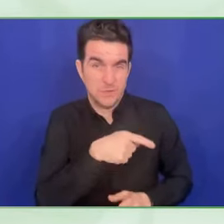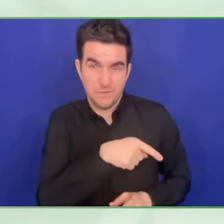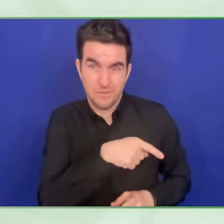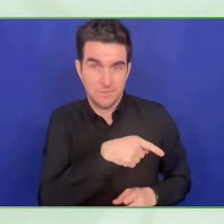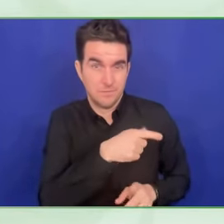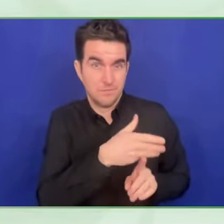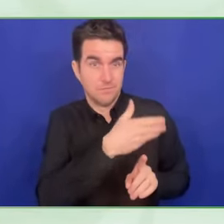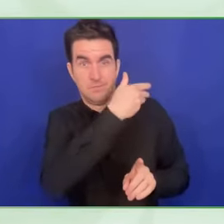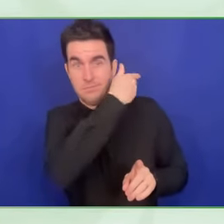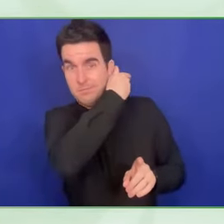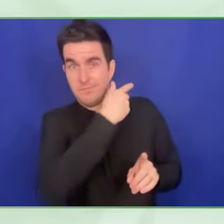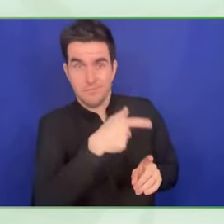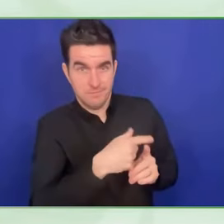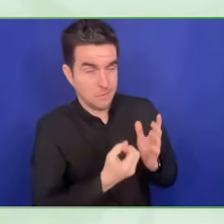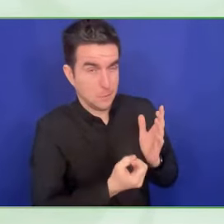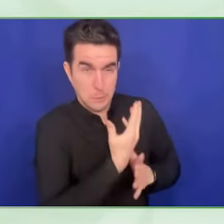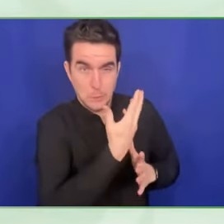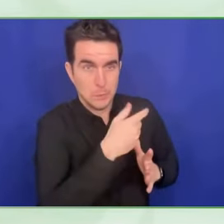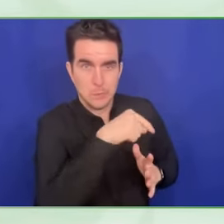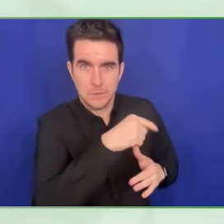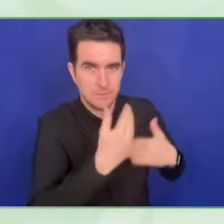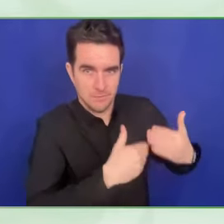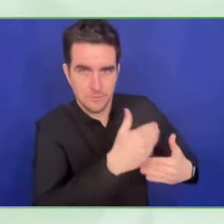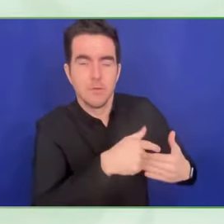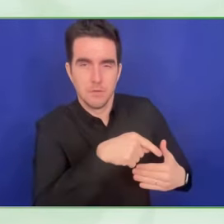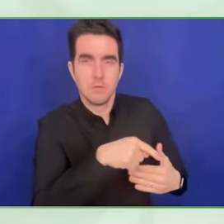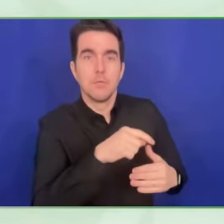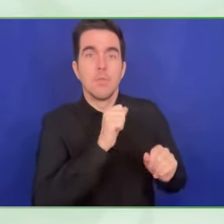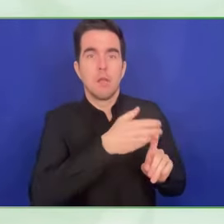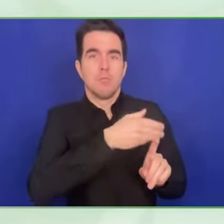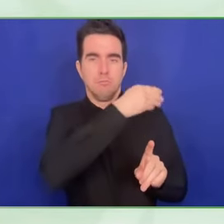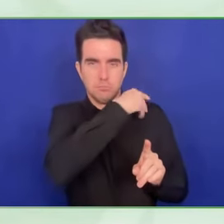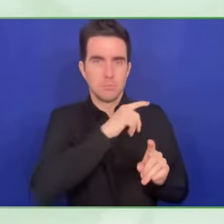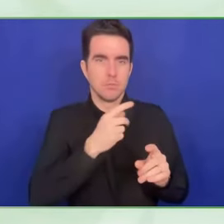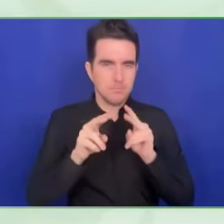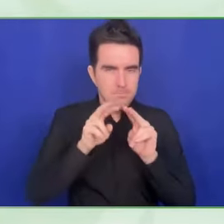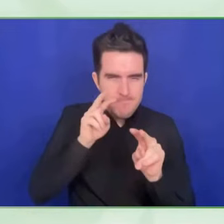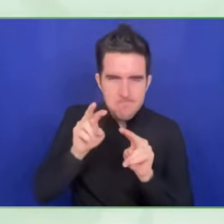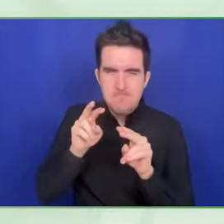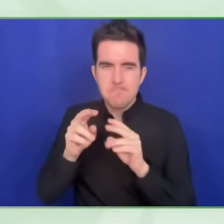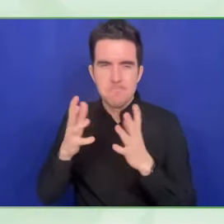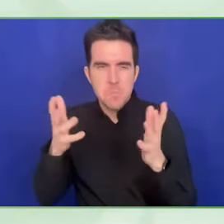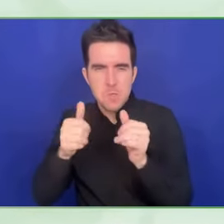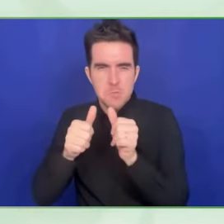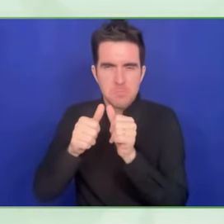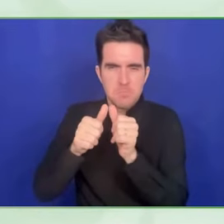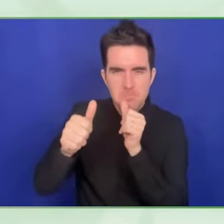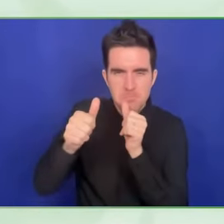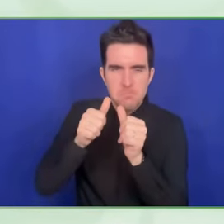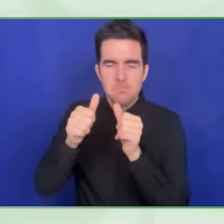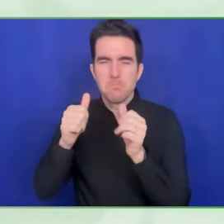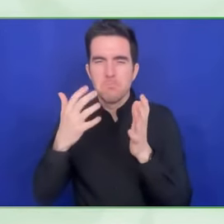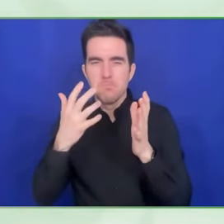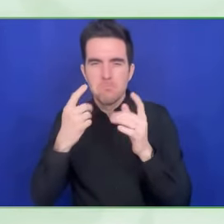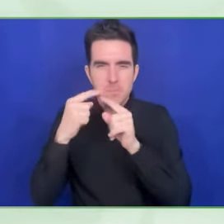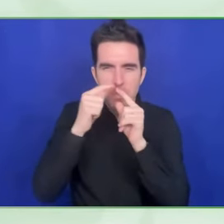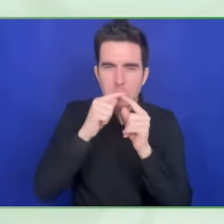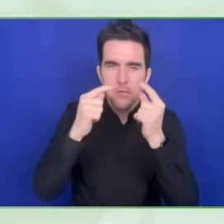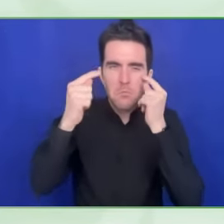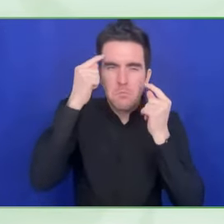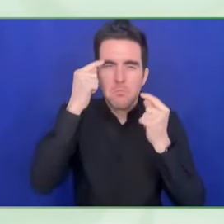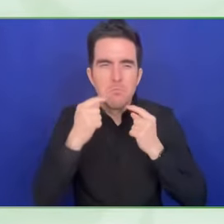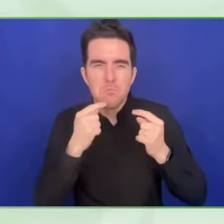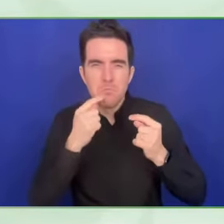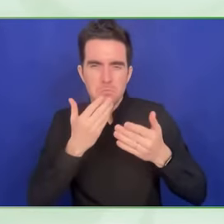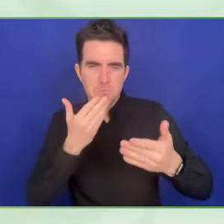caused a lot of problems for, yeah, in the cases of that was not that easy to measure, right? Imagine people